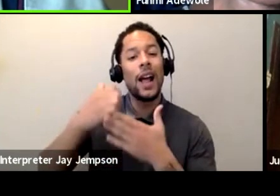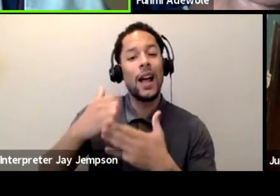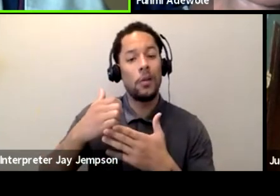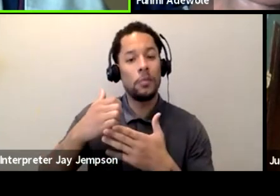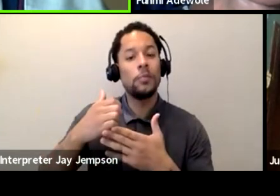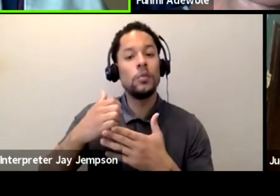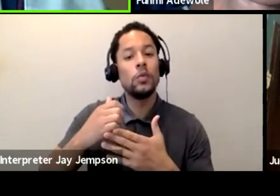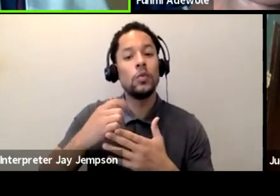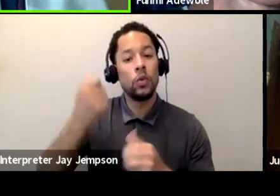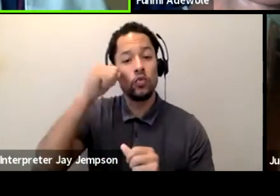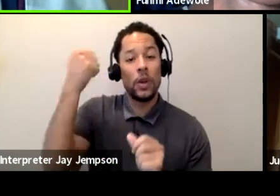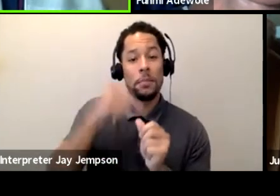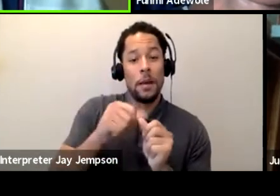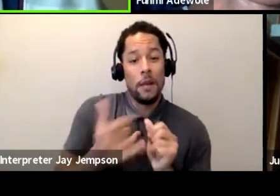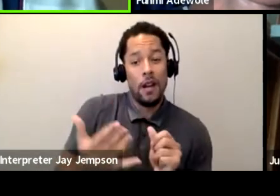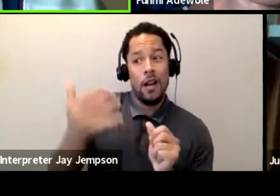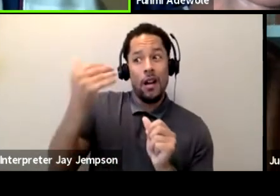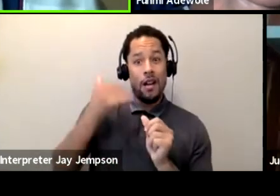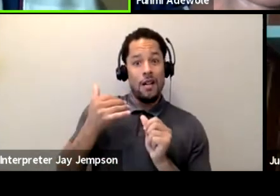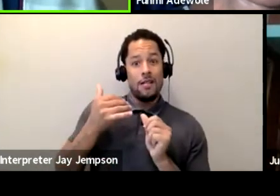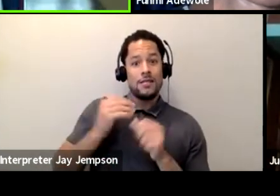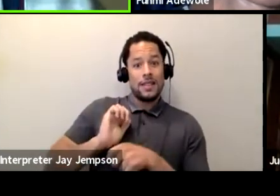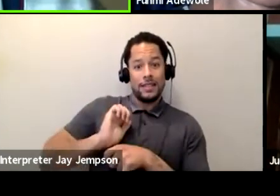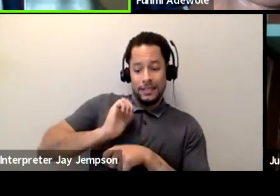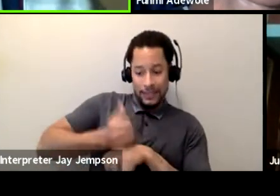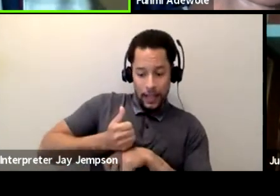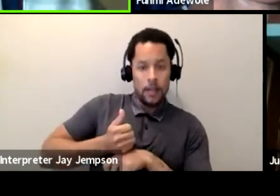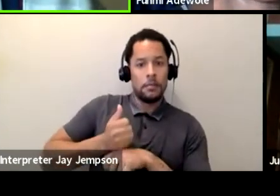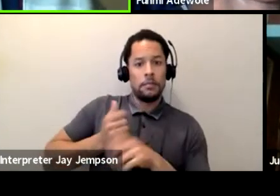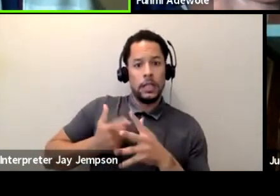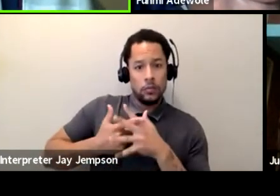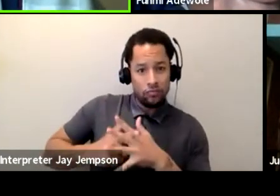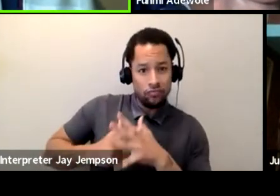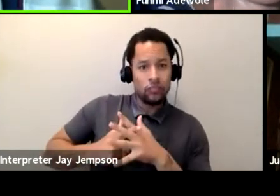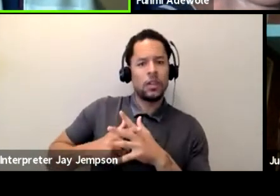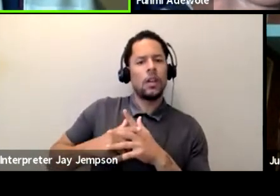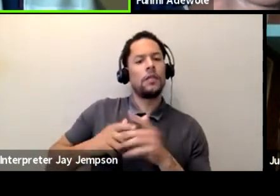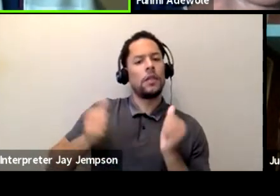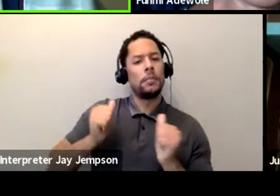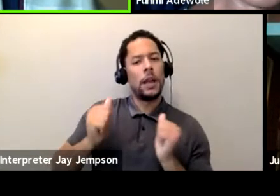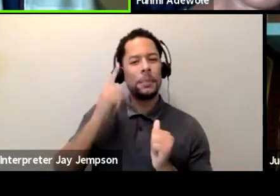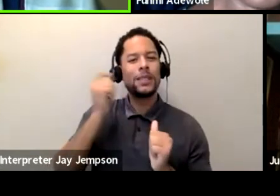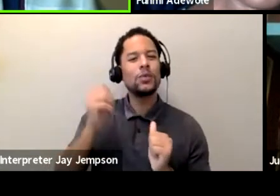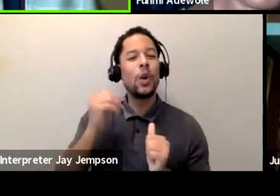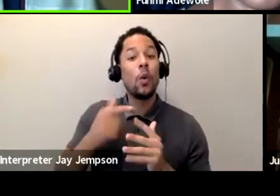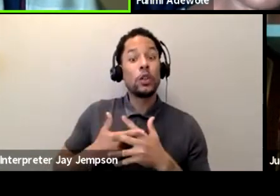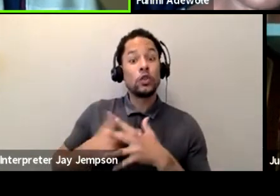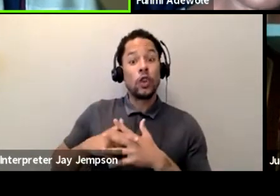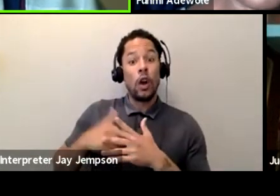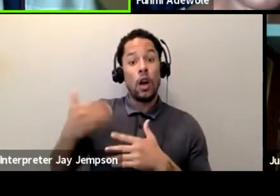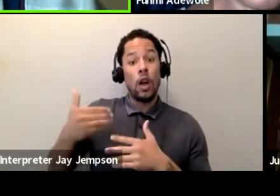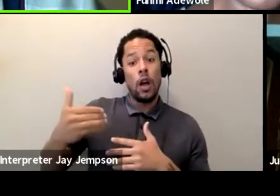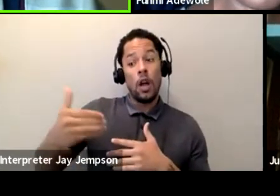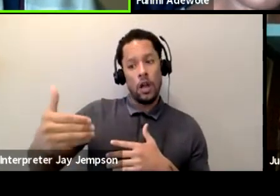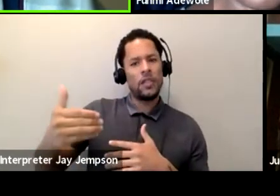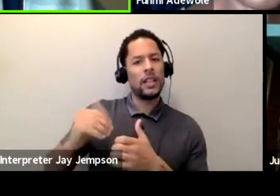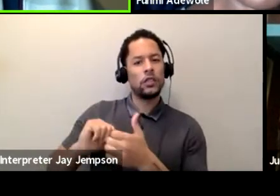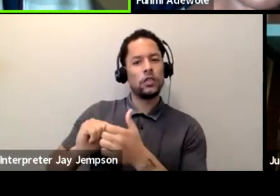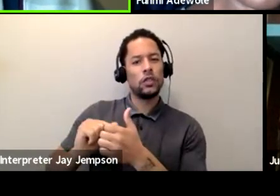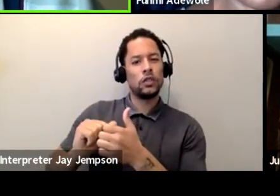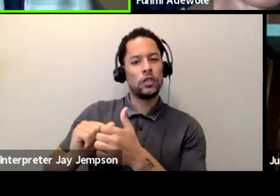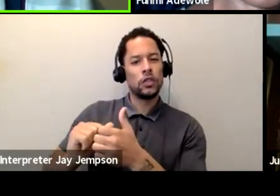to stage, because you know how rehearsals go, things change, things change, we have jokes along the way. So,